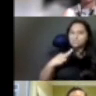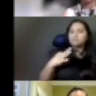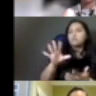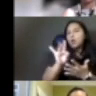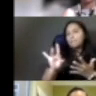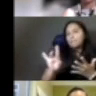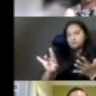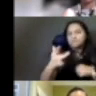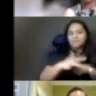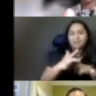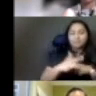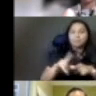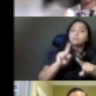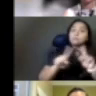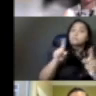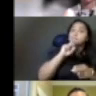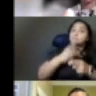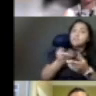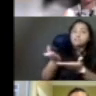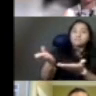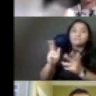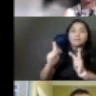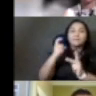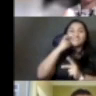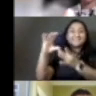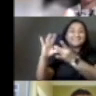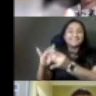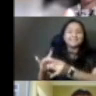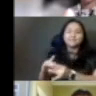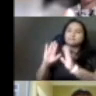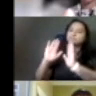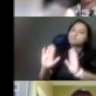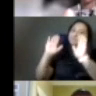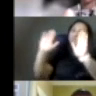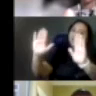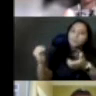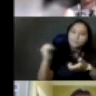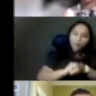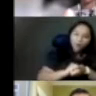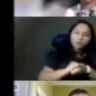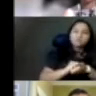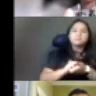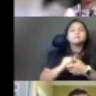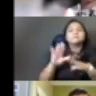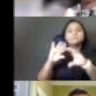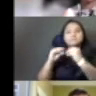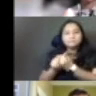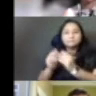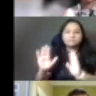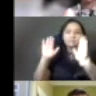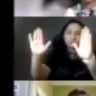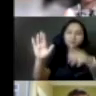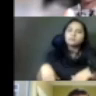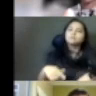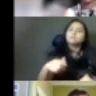are all fantastic options and have always been wonderful partners. When I'm not with the Stop the Republican Recall, I work for organized labor. work for